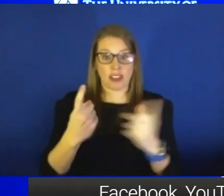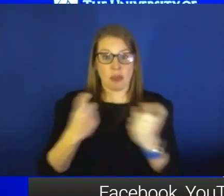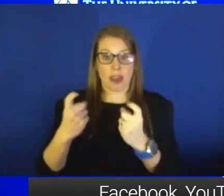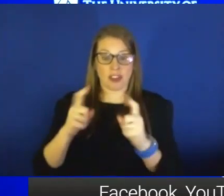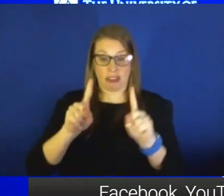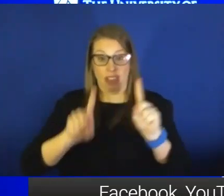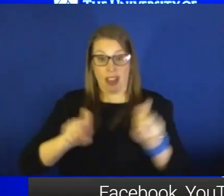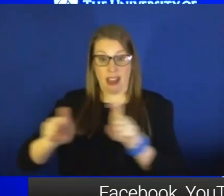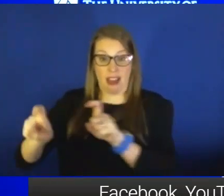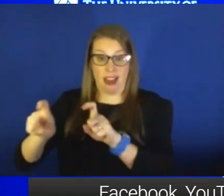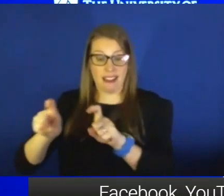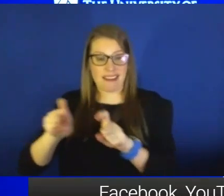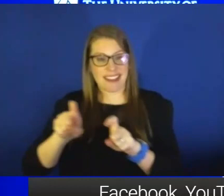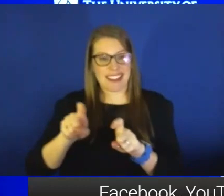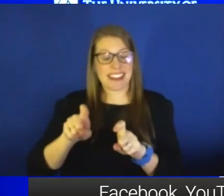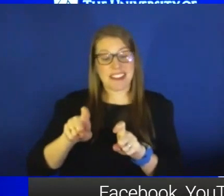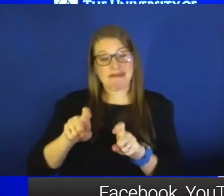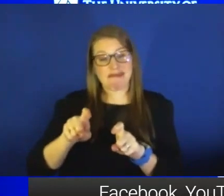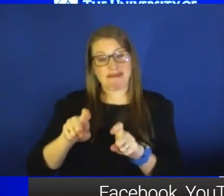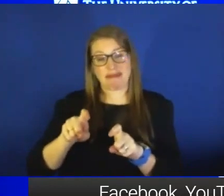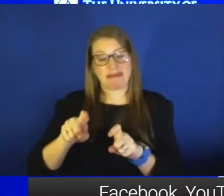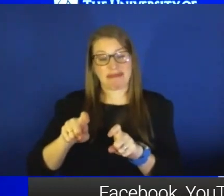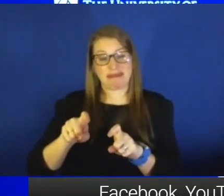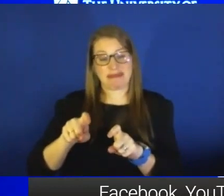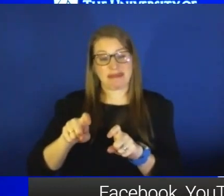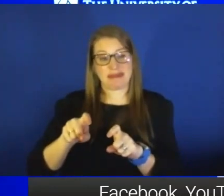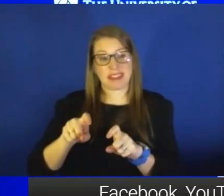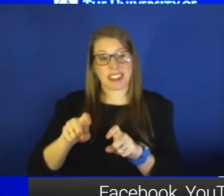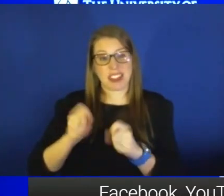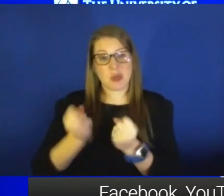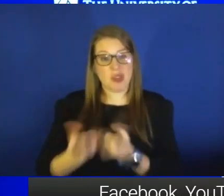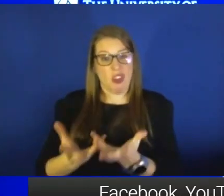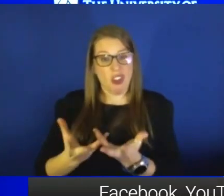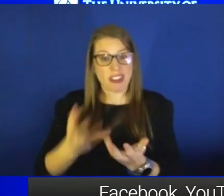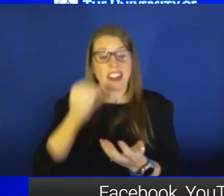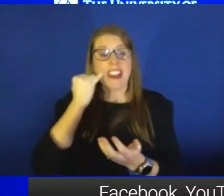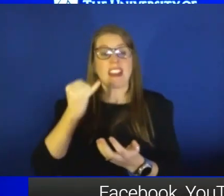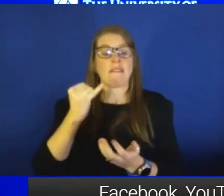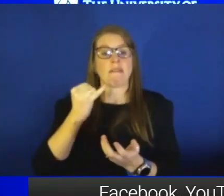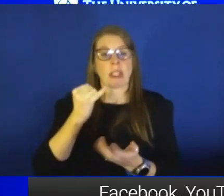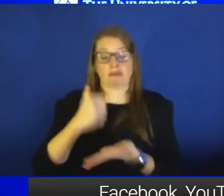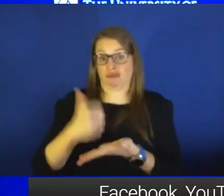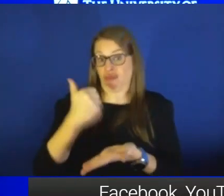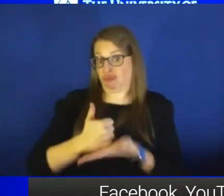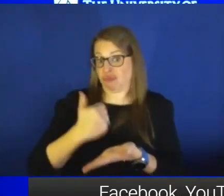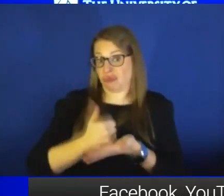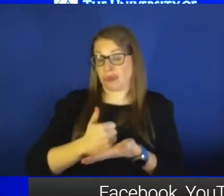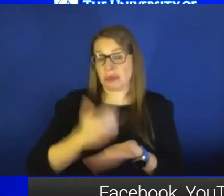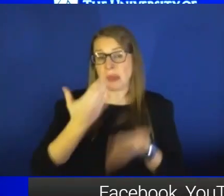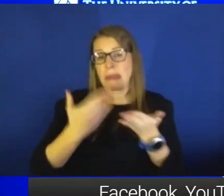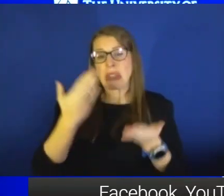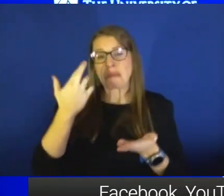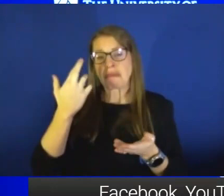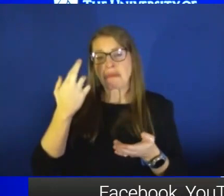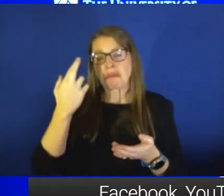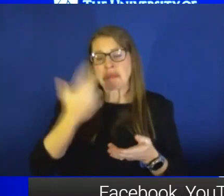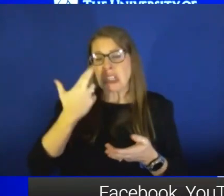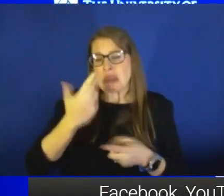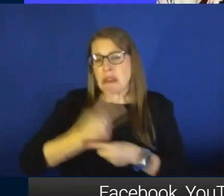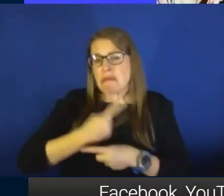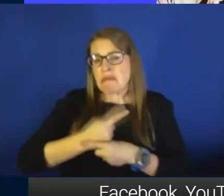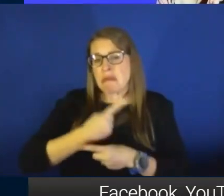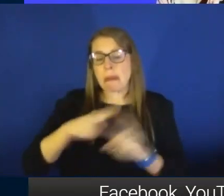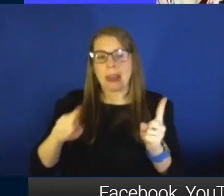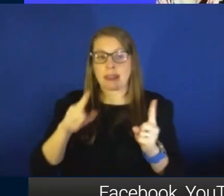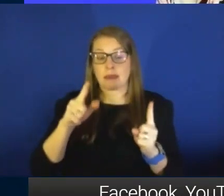that, certainly that would cause, and if it were helpful, you know, maybe a reasonable thing. But I don't foresee that in